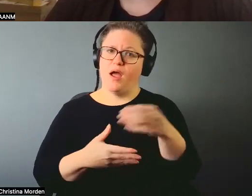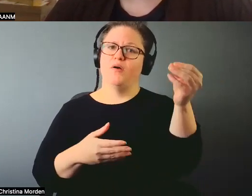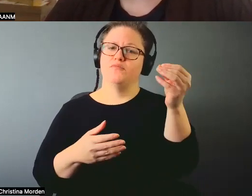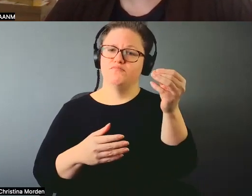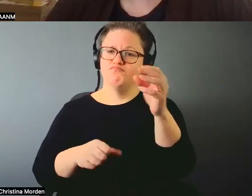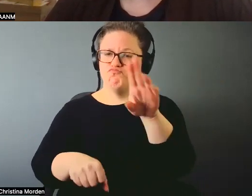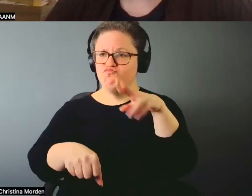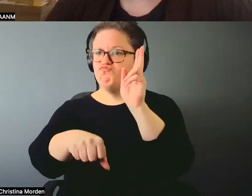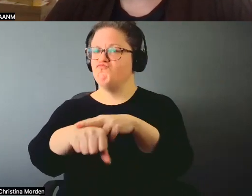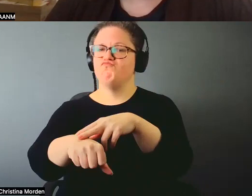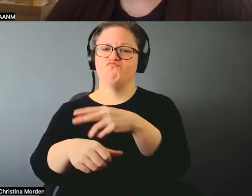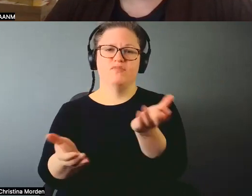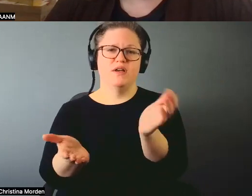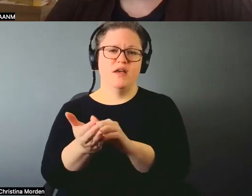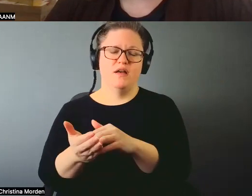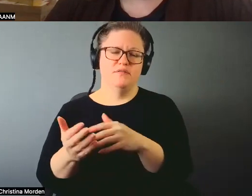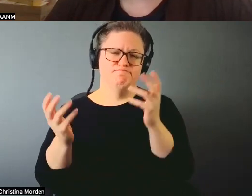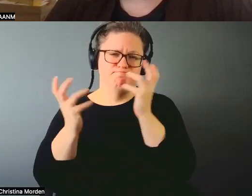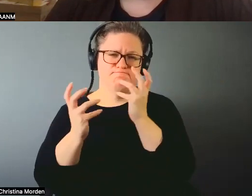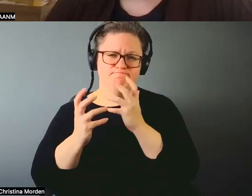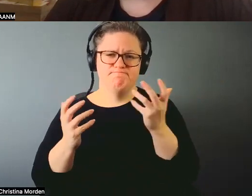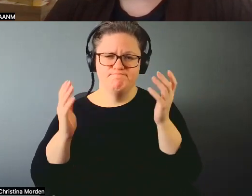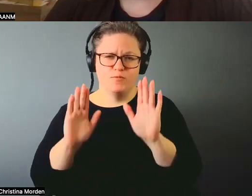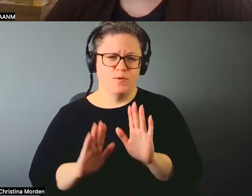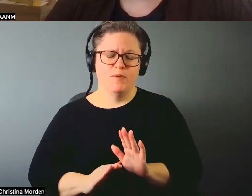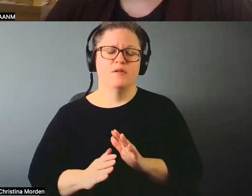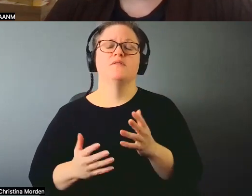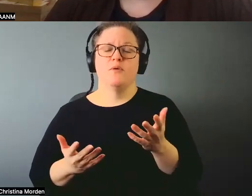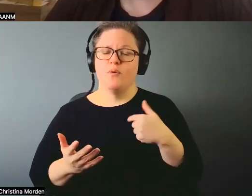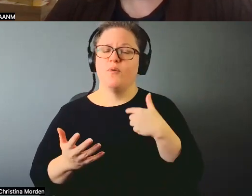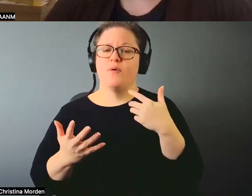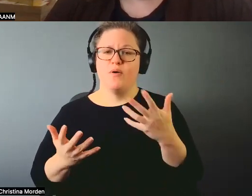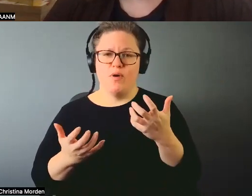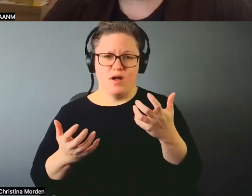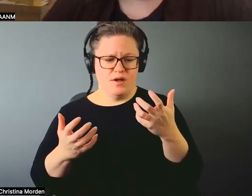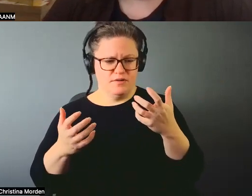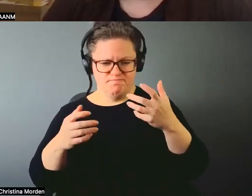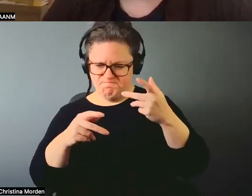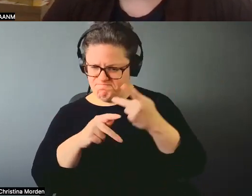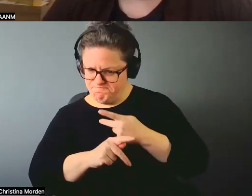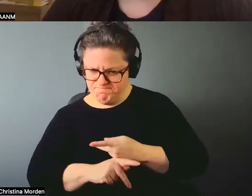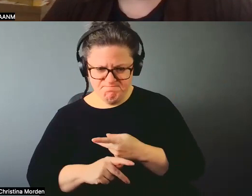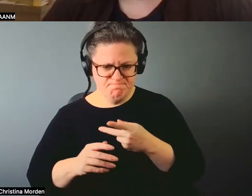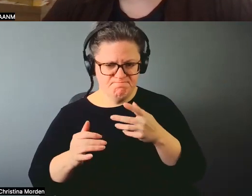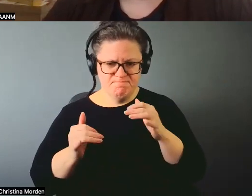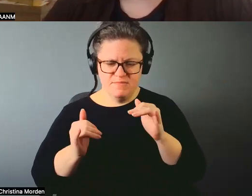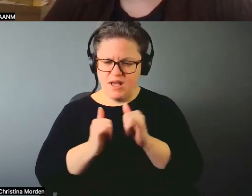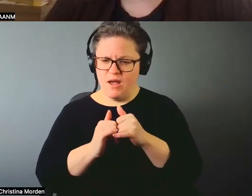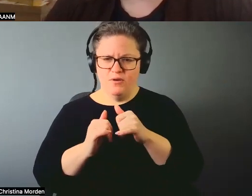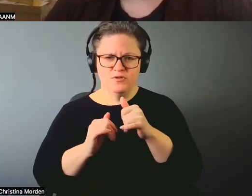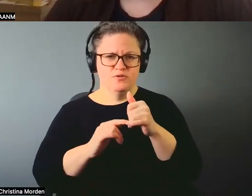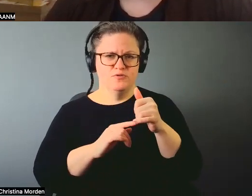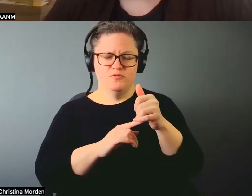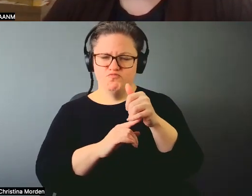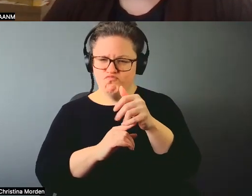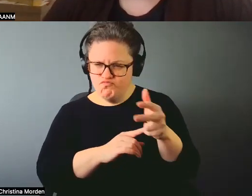wow, it's just incredible. So I really wanted to make this work, you know, like it wasn't required or anything.